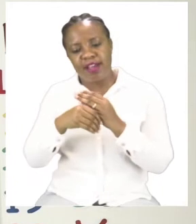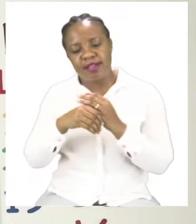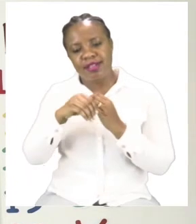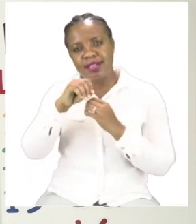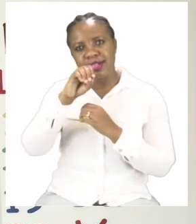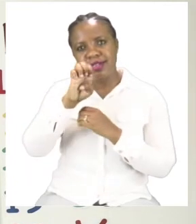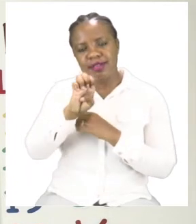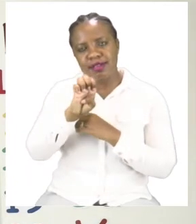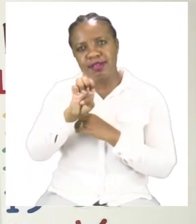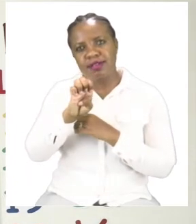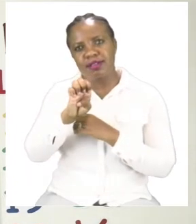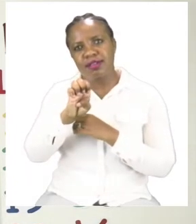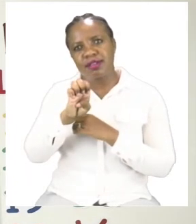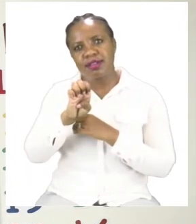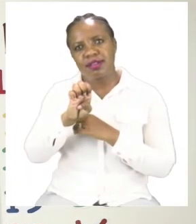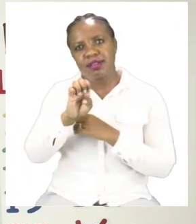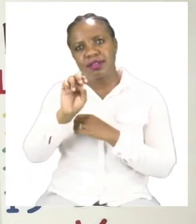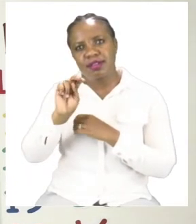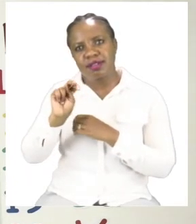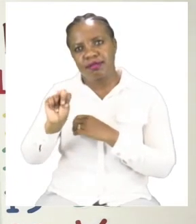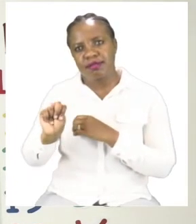and N.